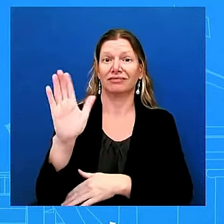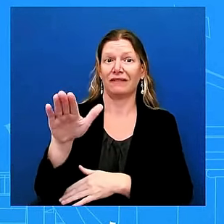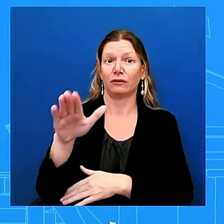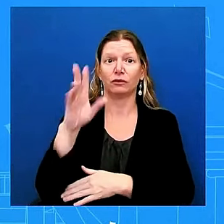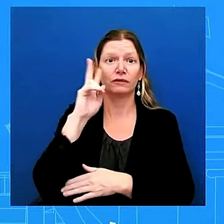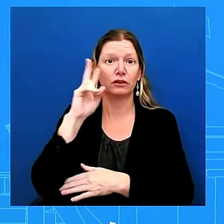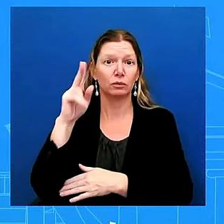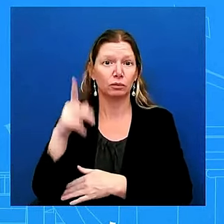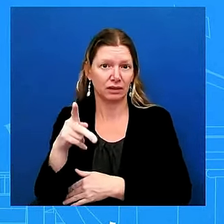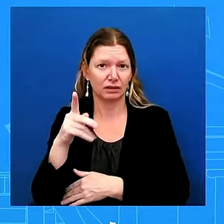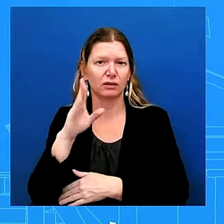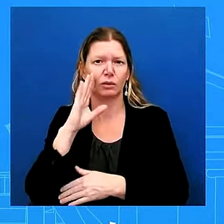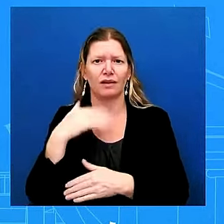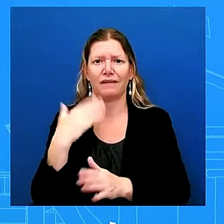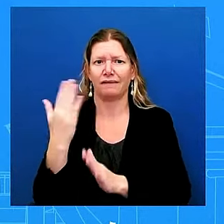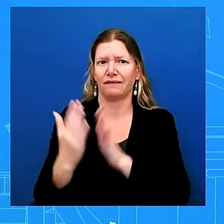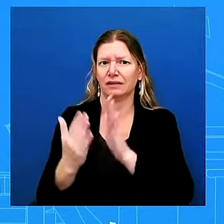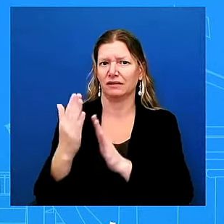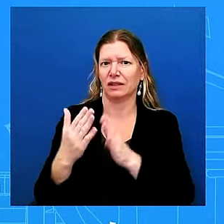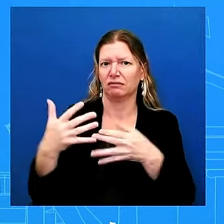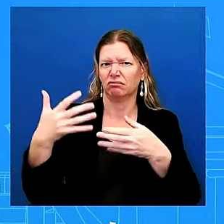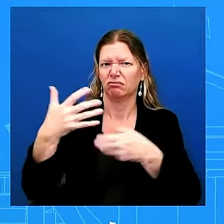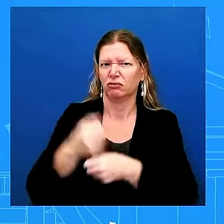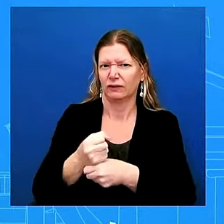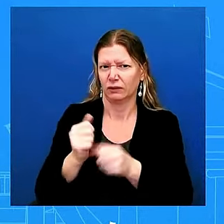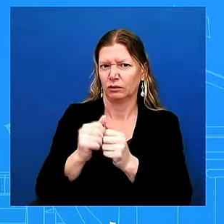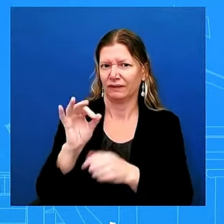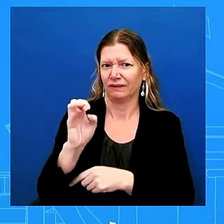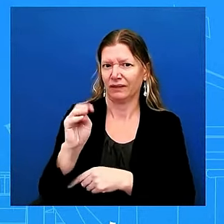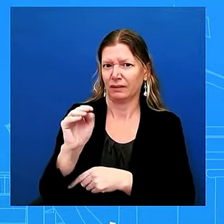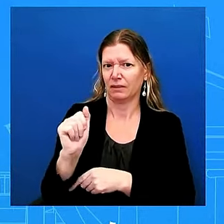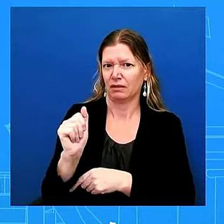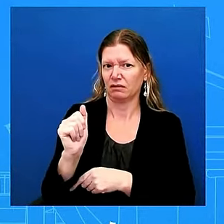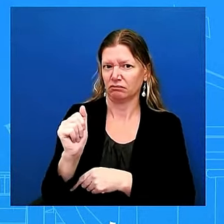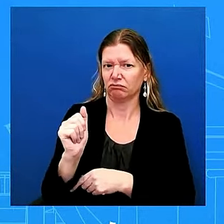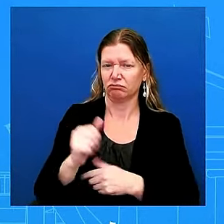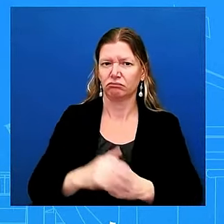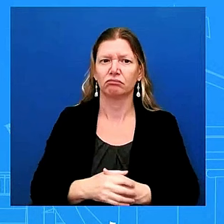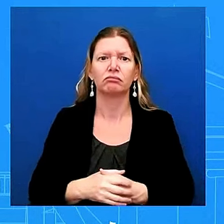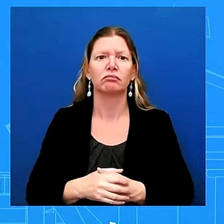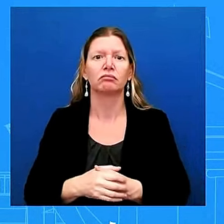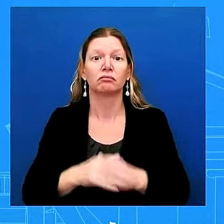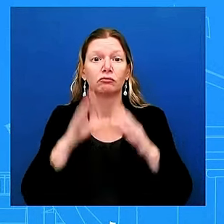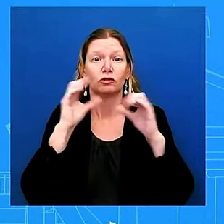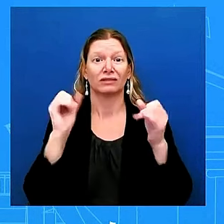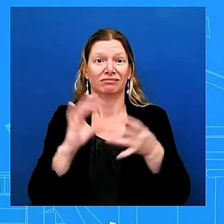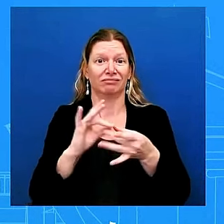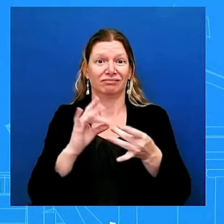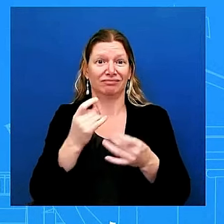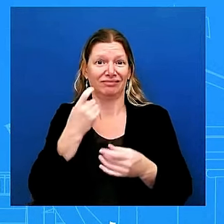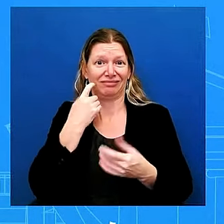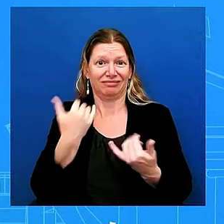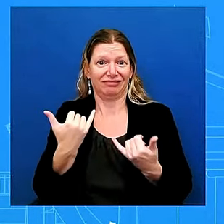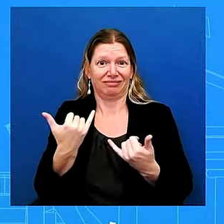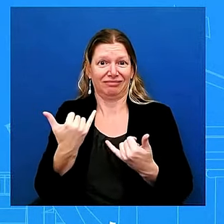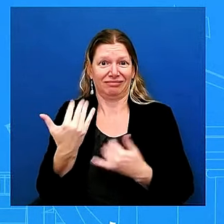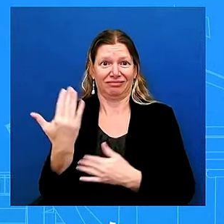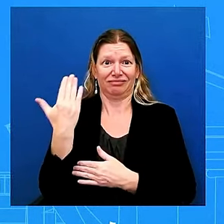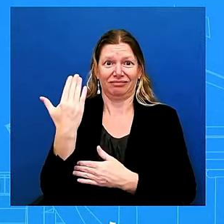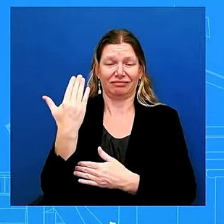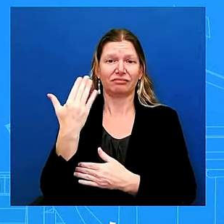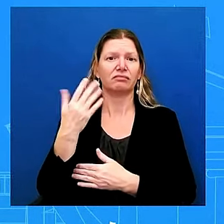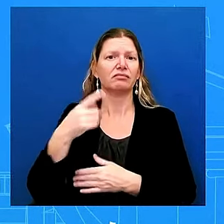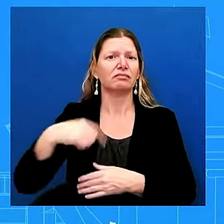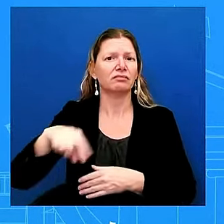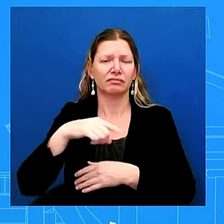the president said earlier today the now the nation has your back and the biden harris administration will be